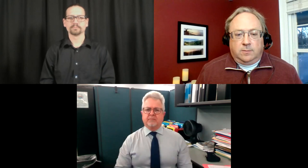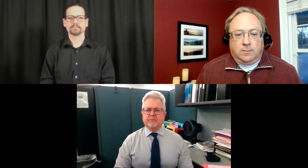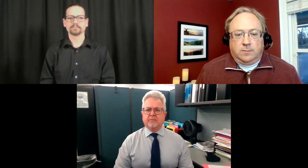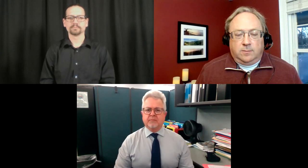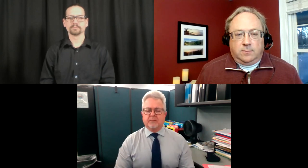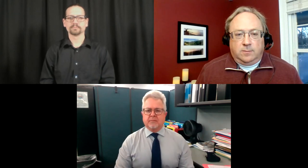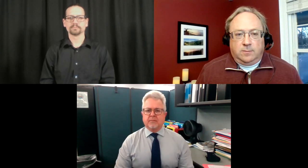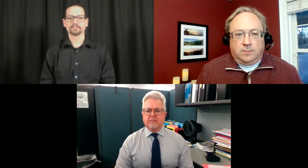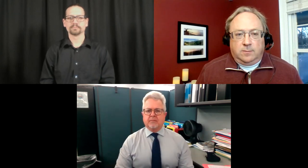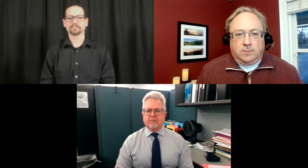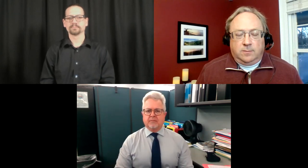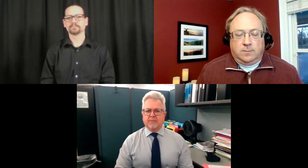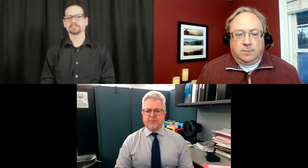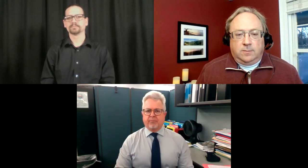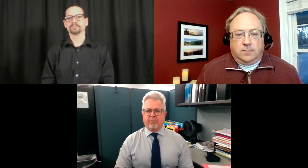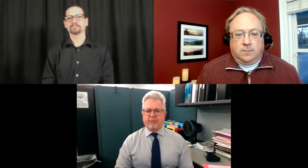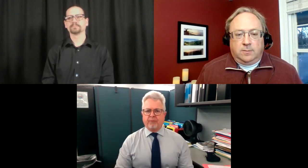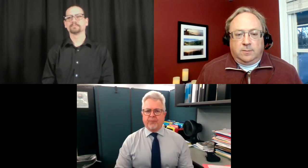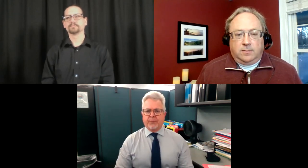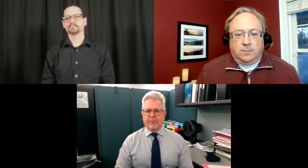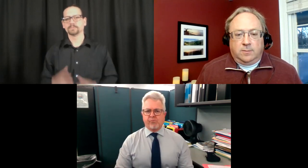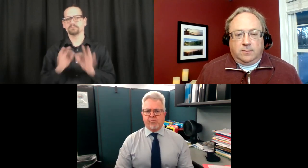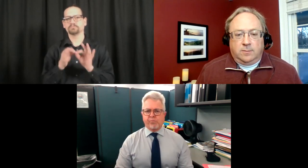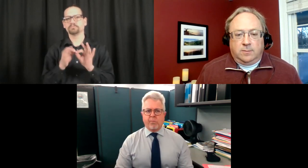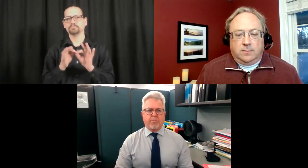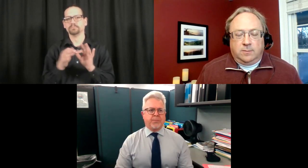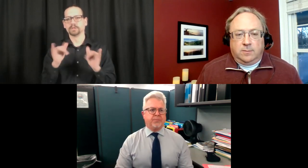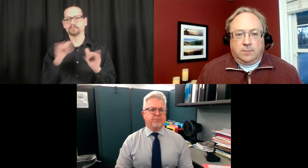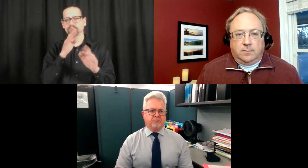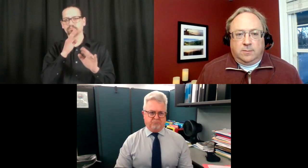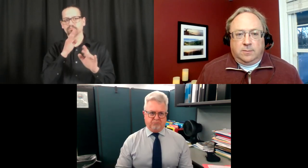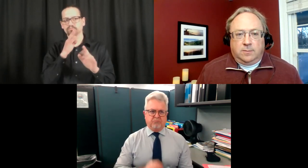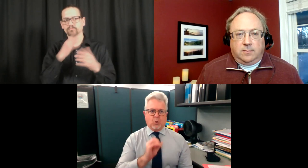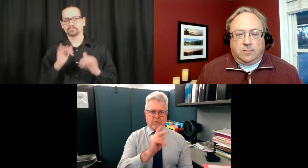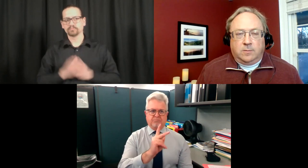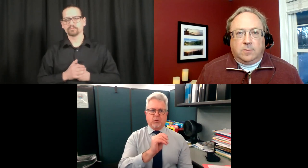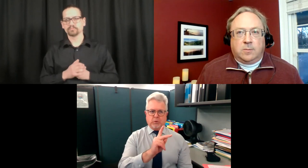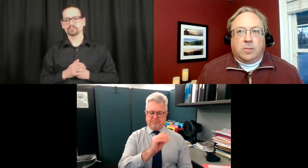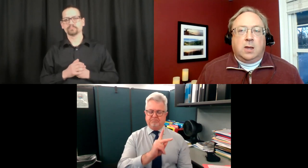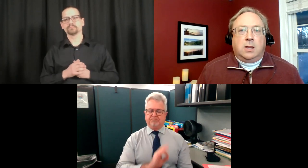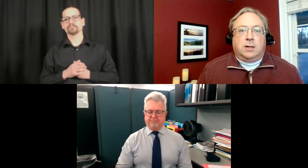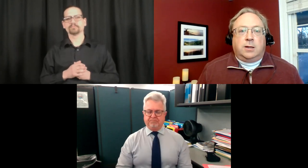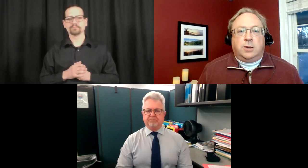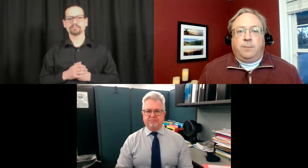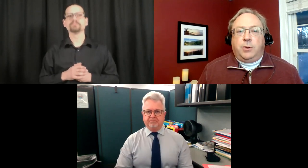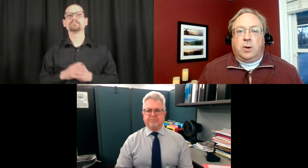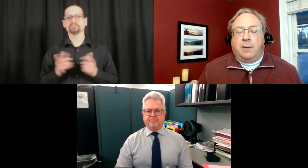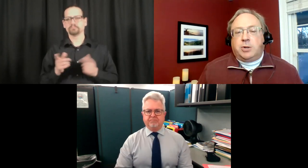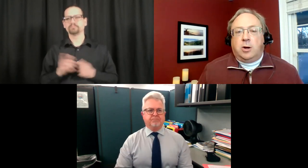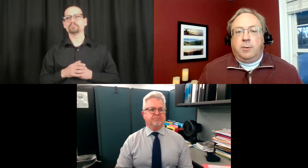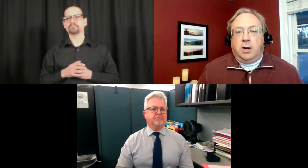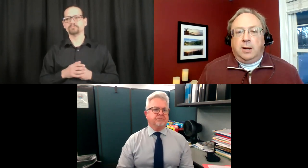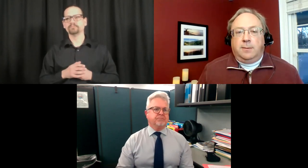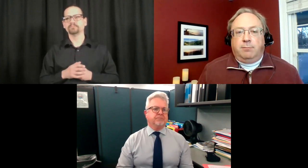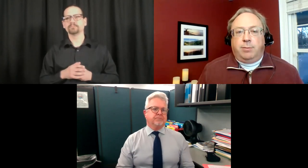not able to be vaccinated because they don't believe in the vaccine or taking the vaccine. What would that mean for us? So you